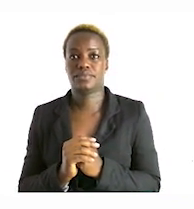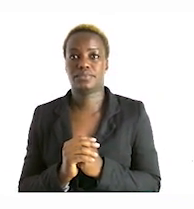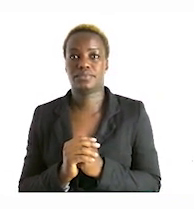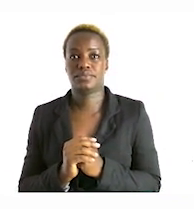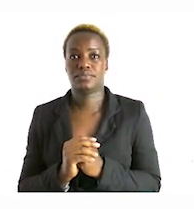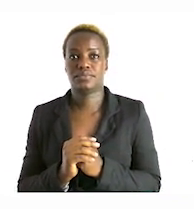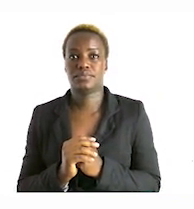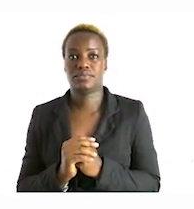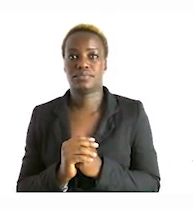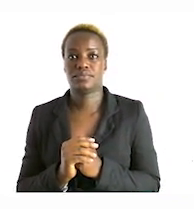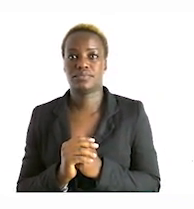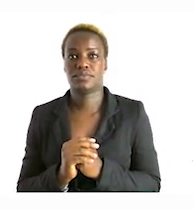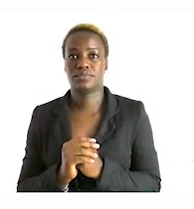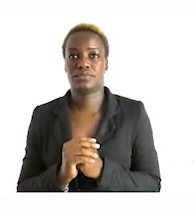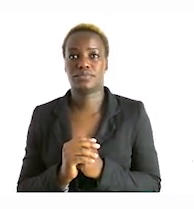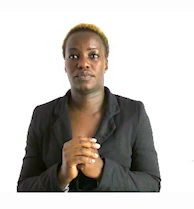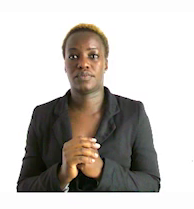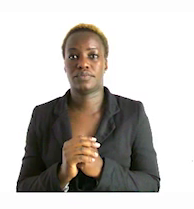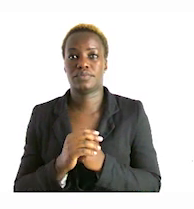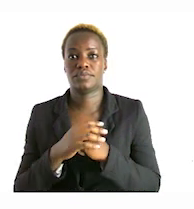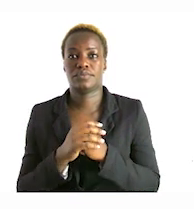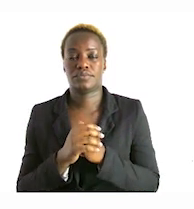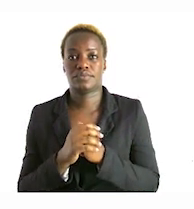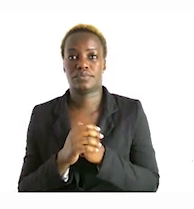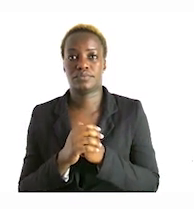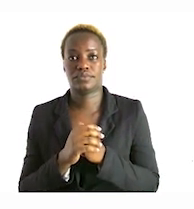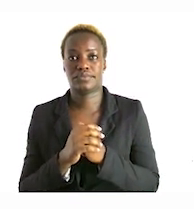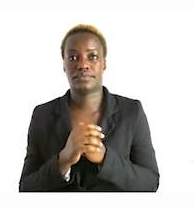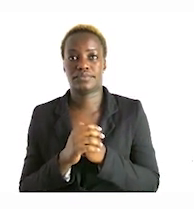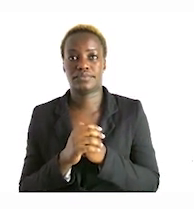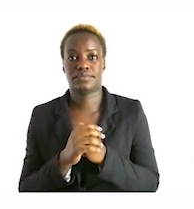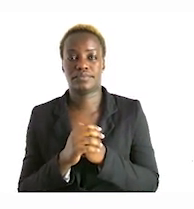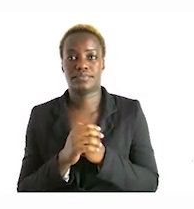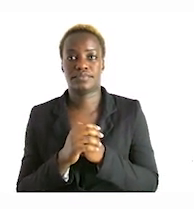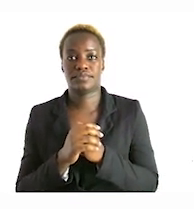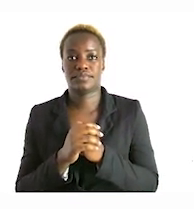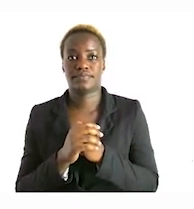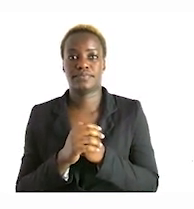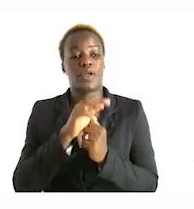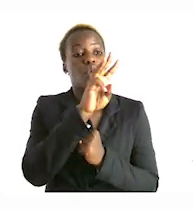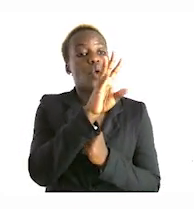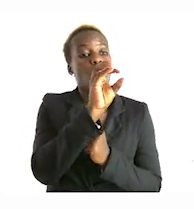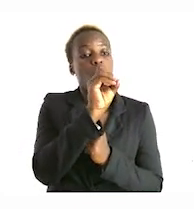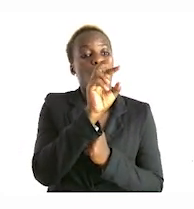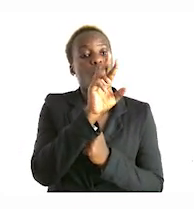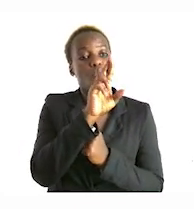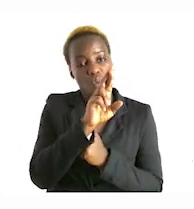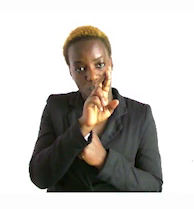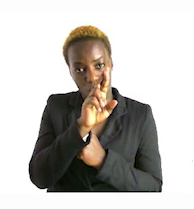and that one we call it the number what sentence pardon me what sentence if you get a total